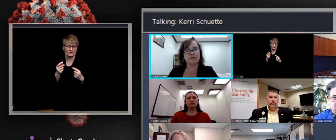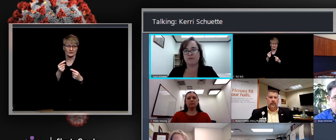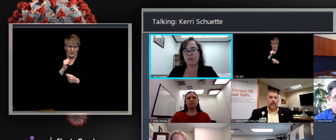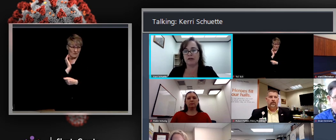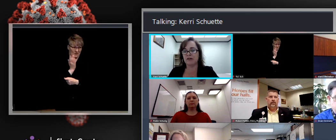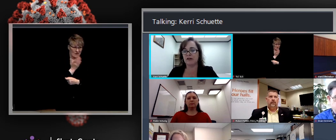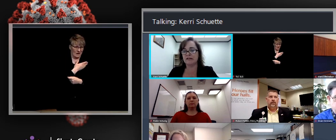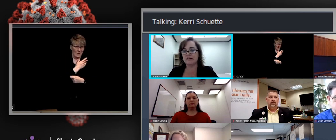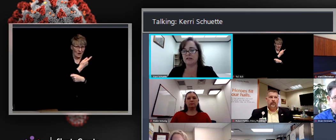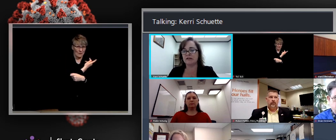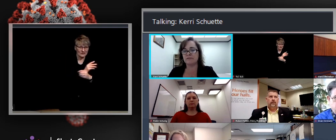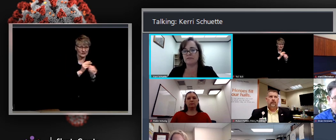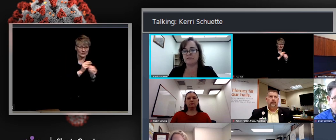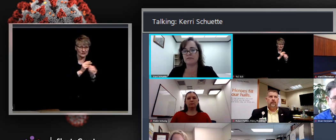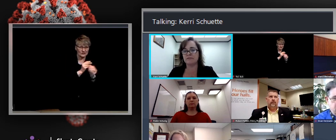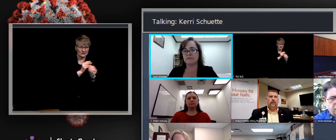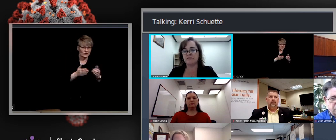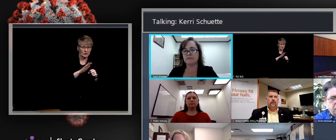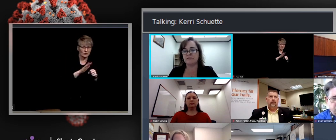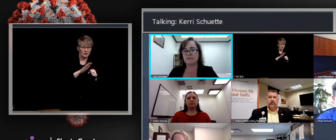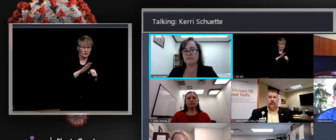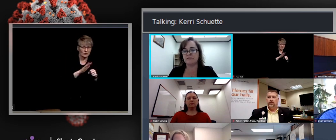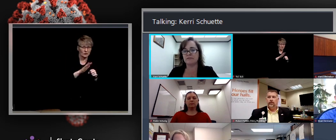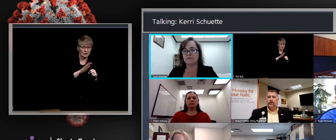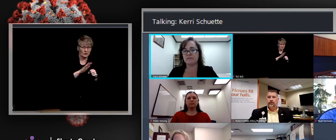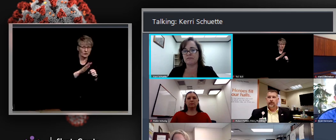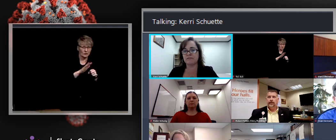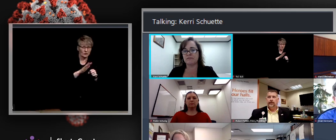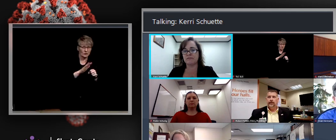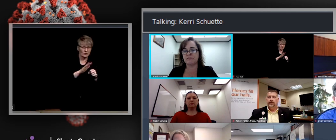numbers of people in their ICUs. So that is why.